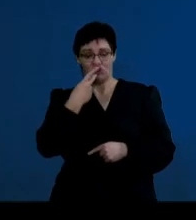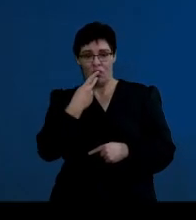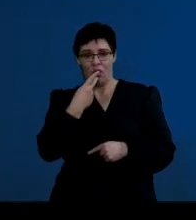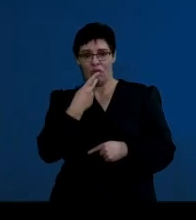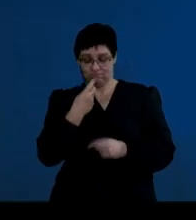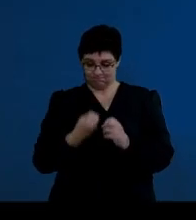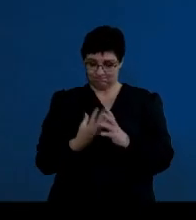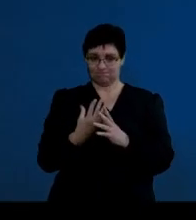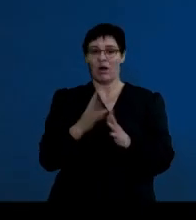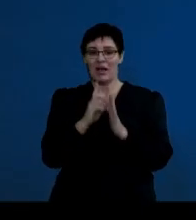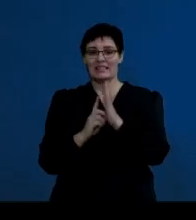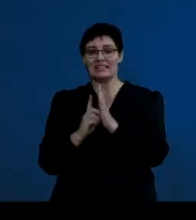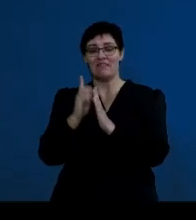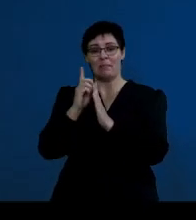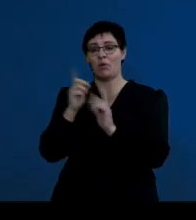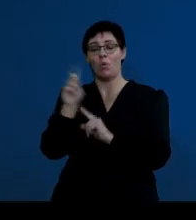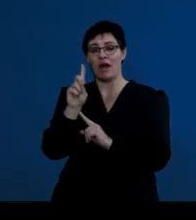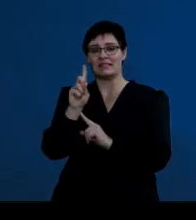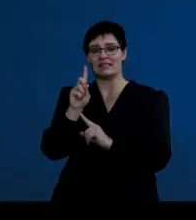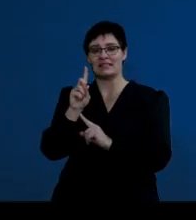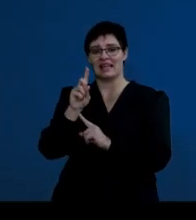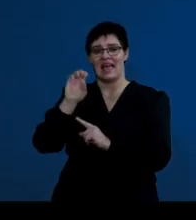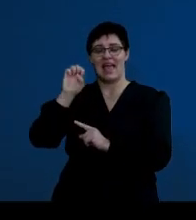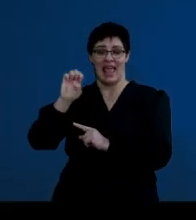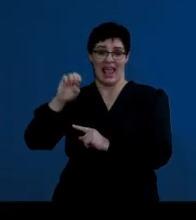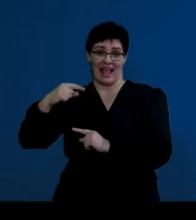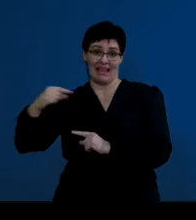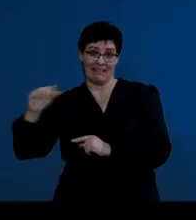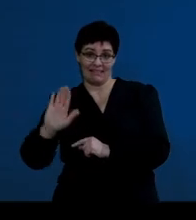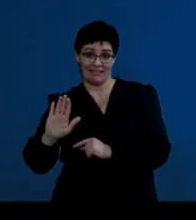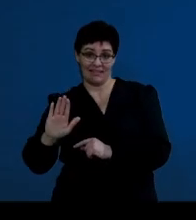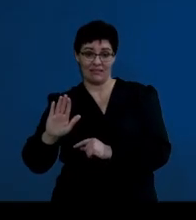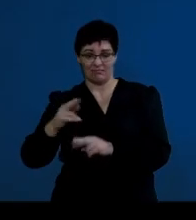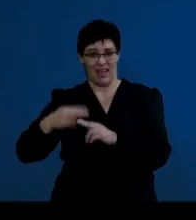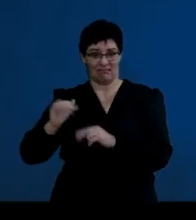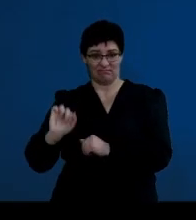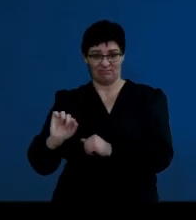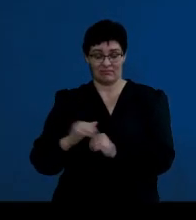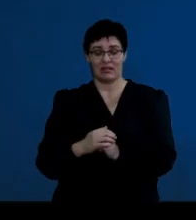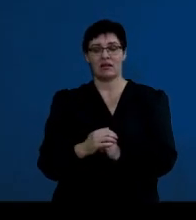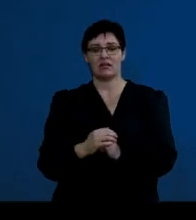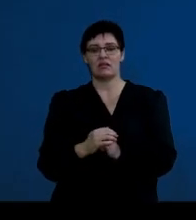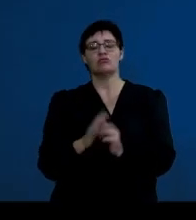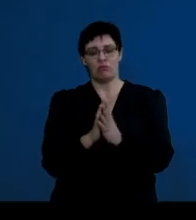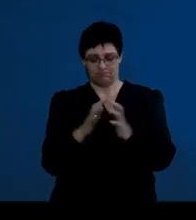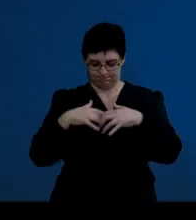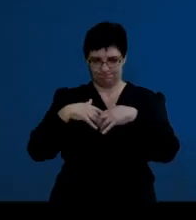the development of an egg. So, stimulation of an egg formation.